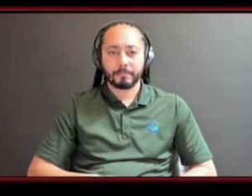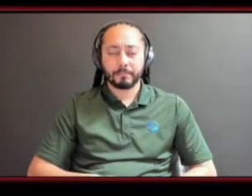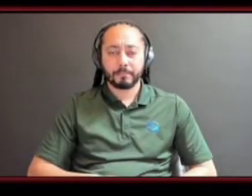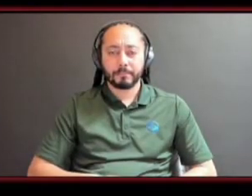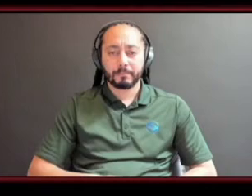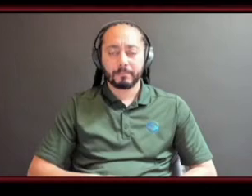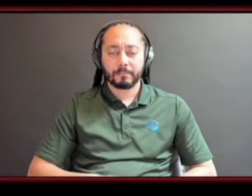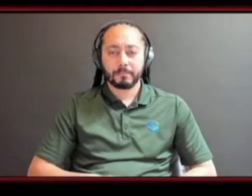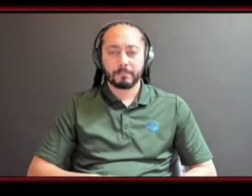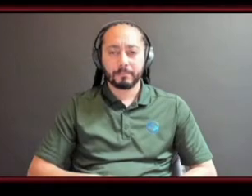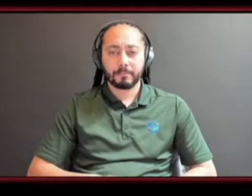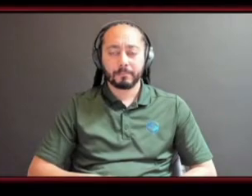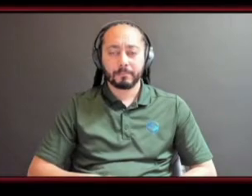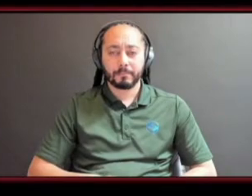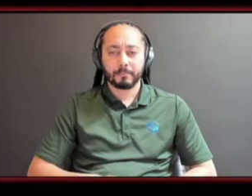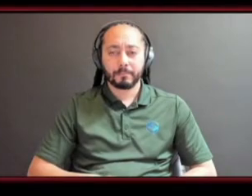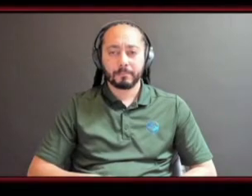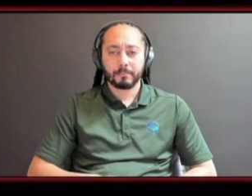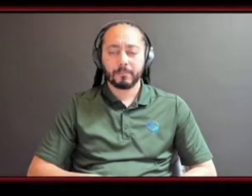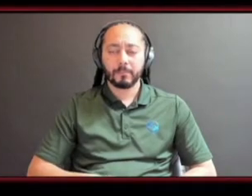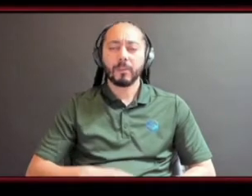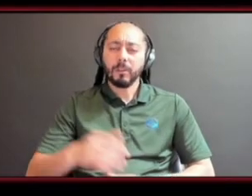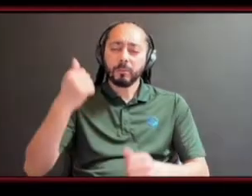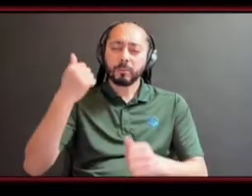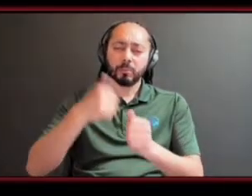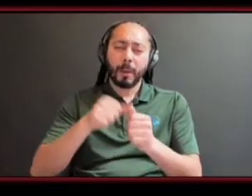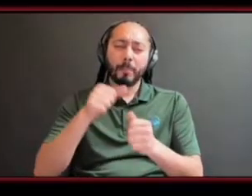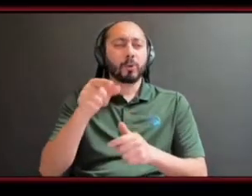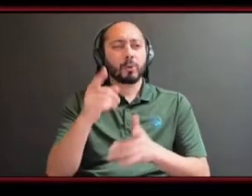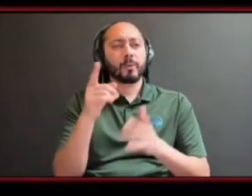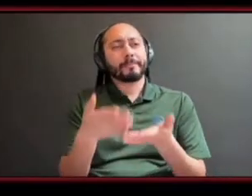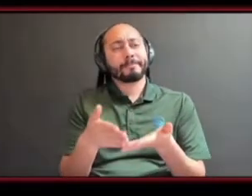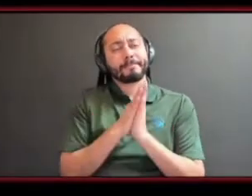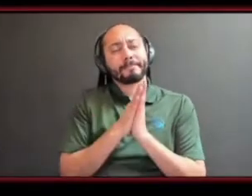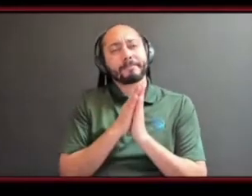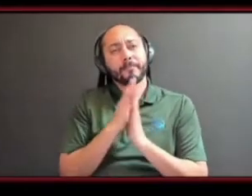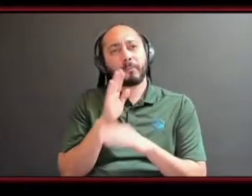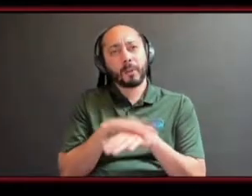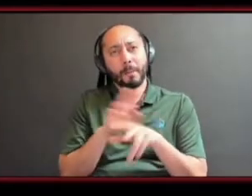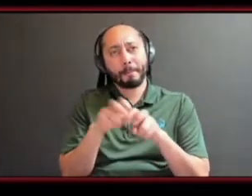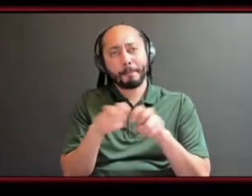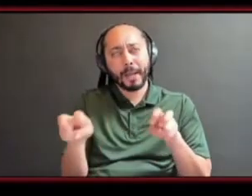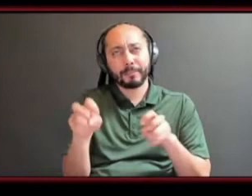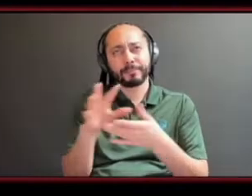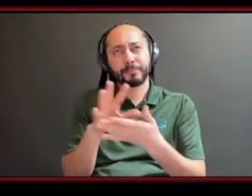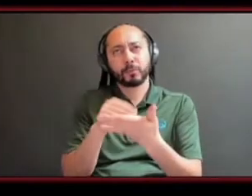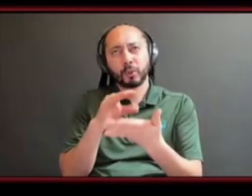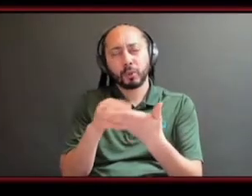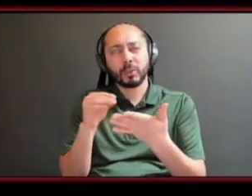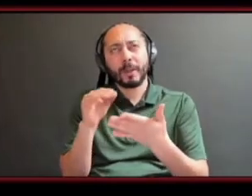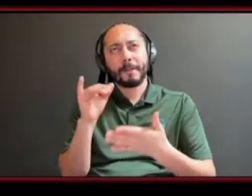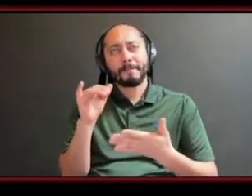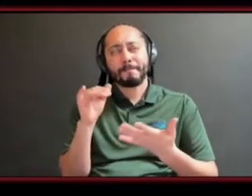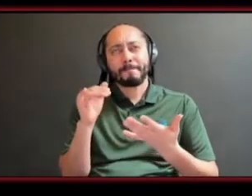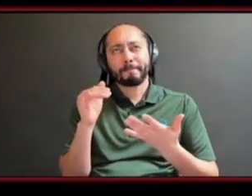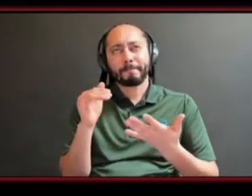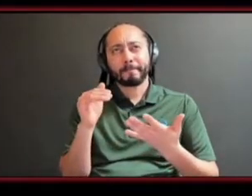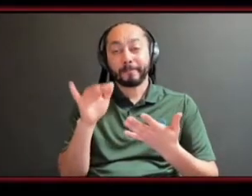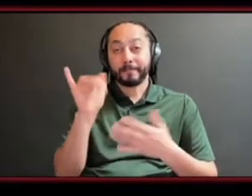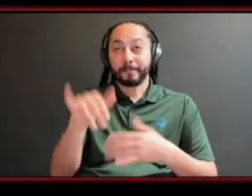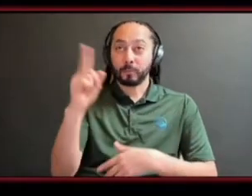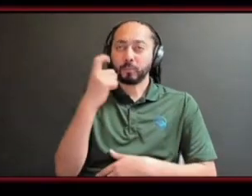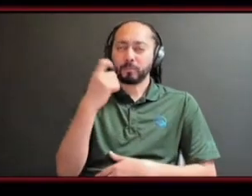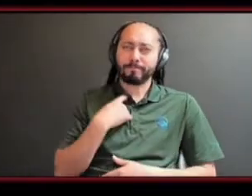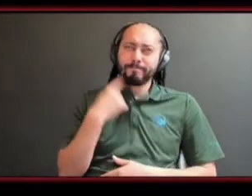panel like things that i wanted to share that i think people can benefit from and i'm glad you posed that question because in university